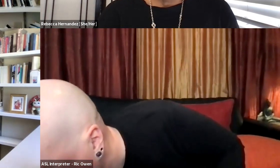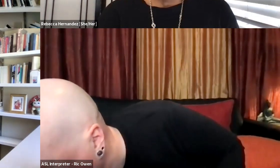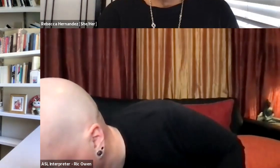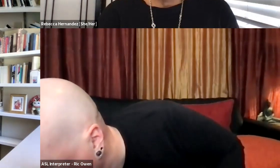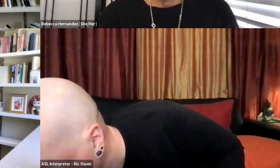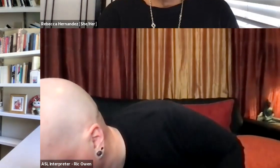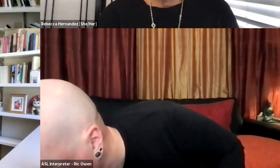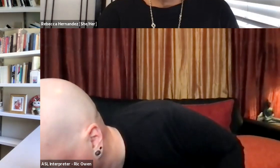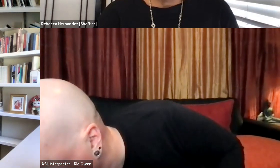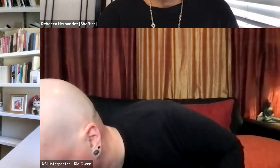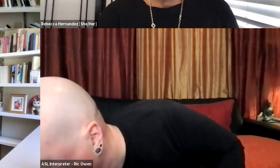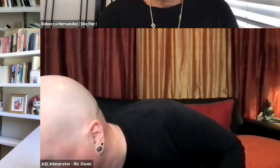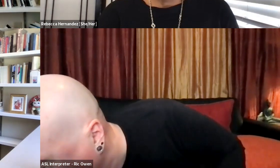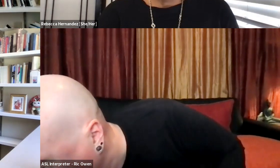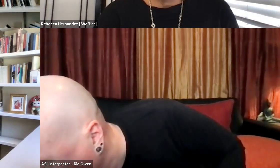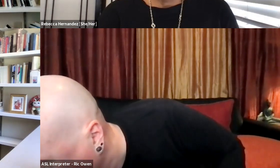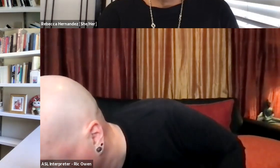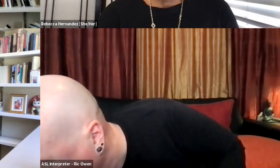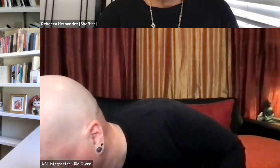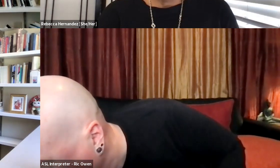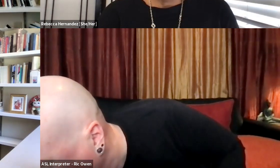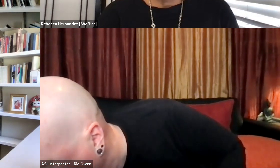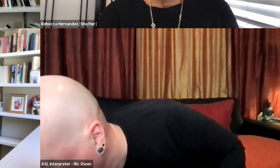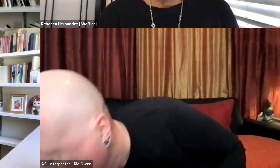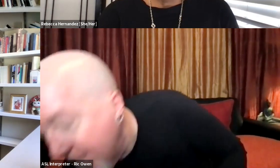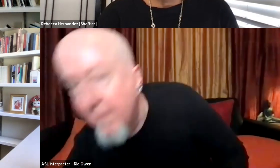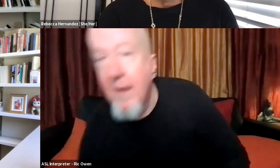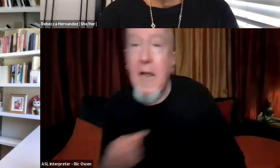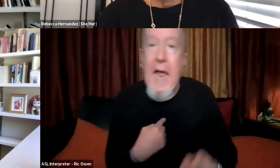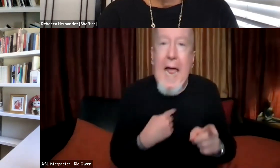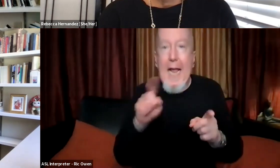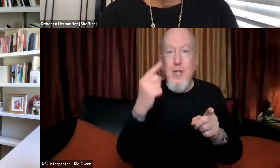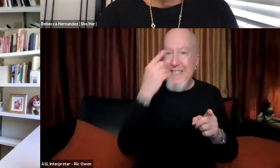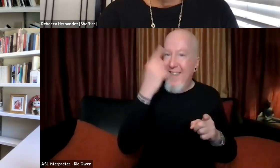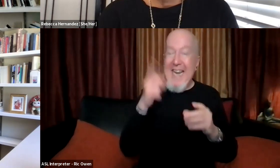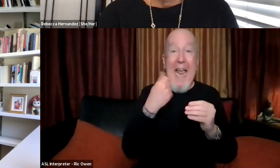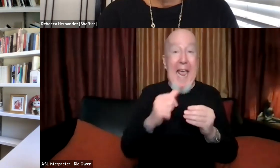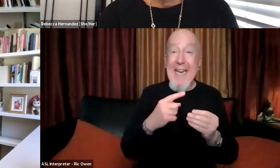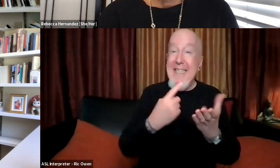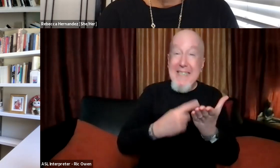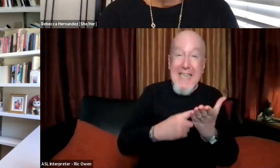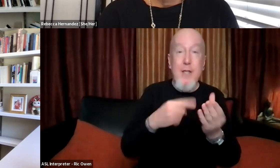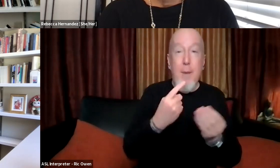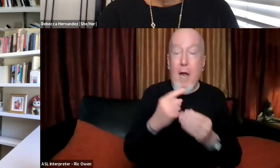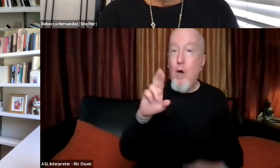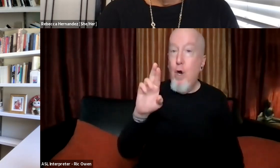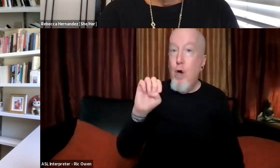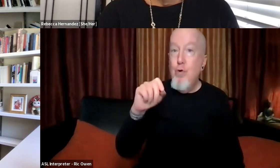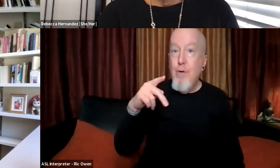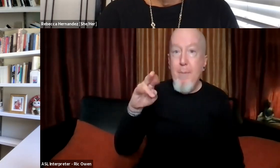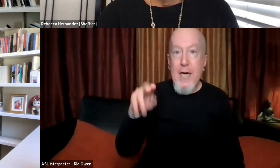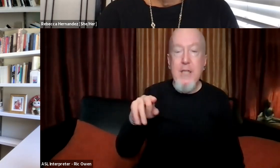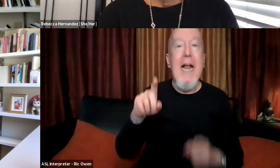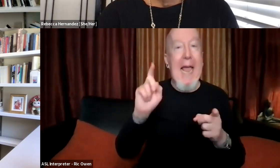I just think that, um, I, any conversation about reparations, I think needs to include, include land, the land